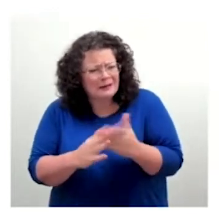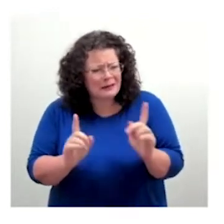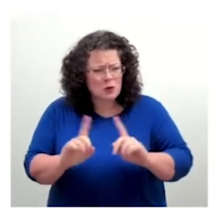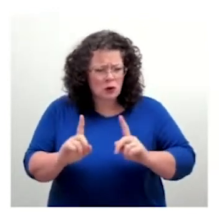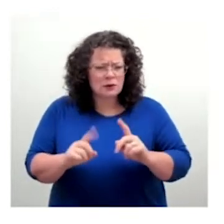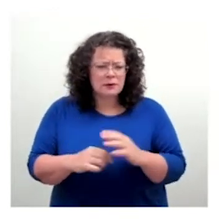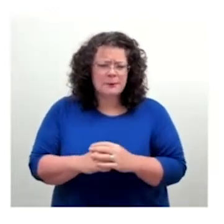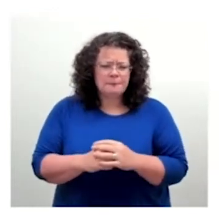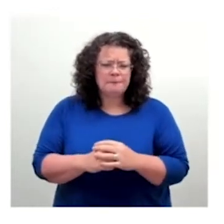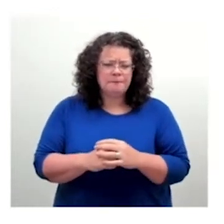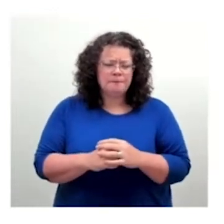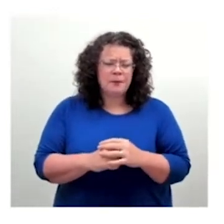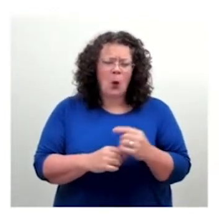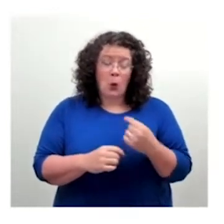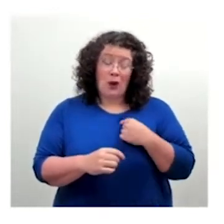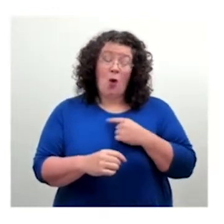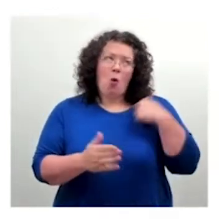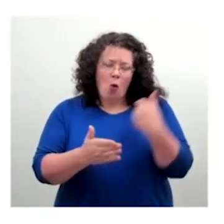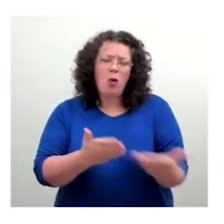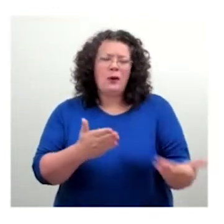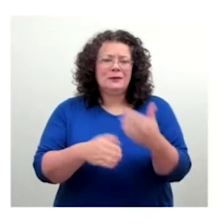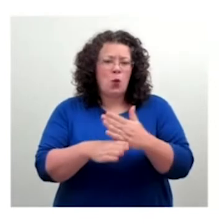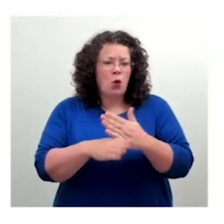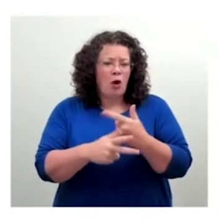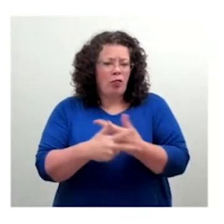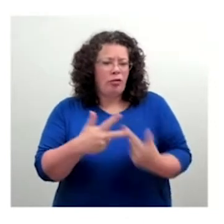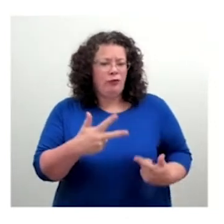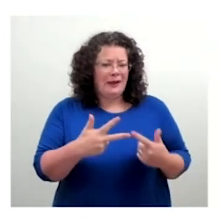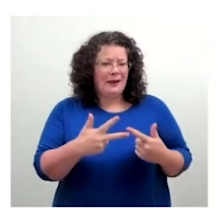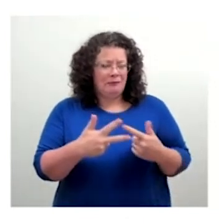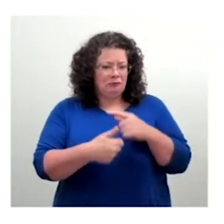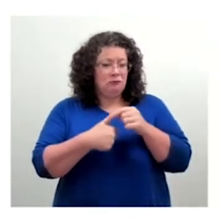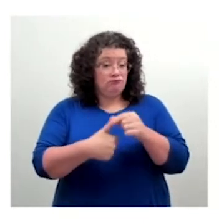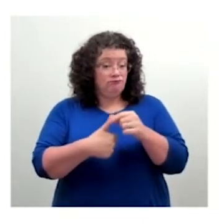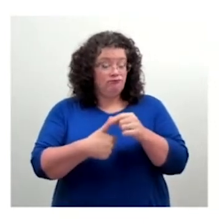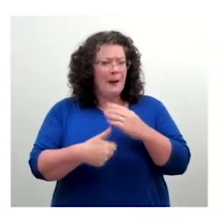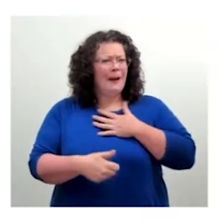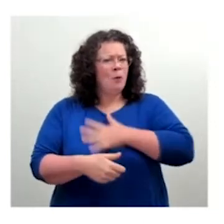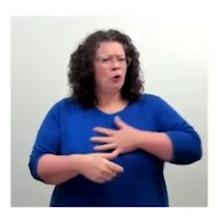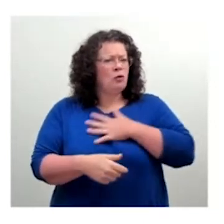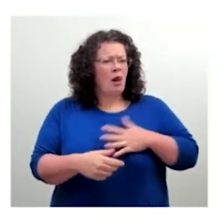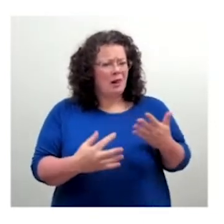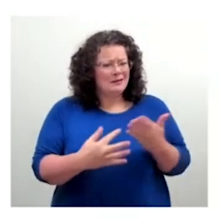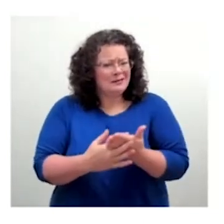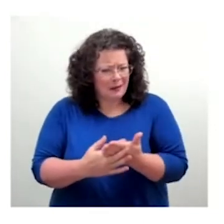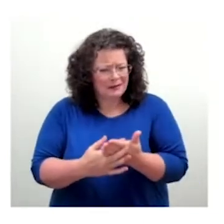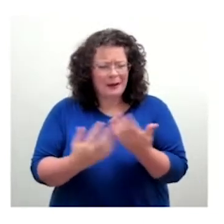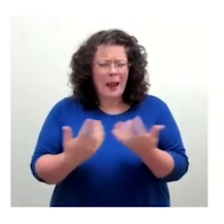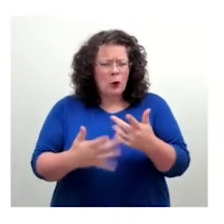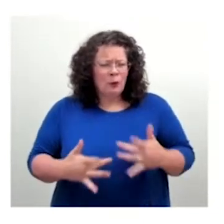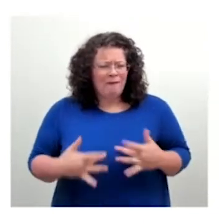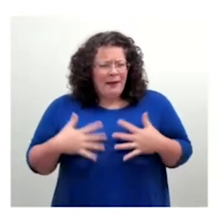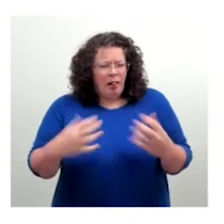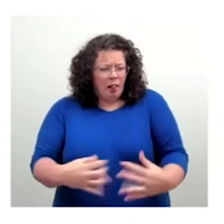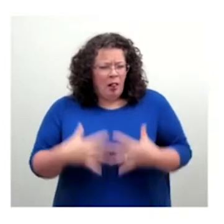things and, and how, whether it's warm or cold, or how inviting it is, you have a functional accessibility,